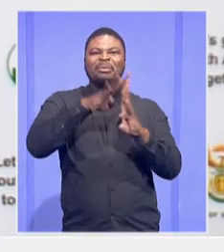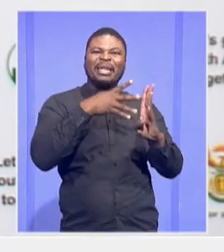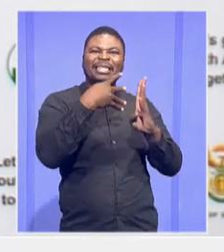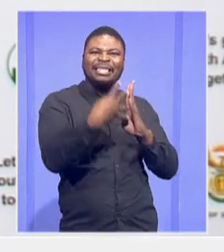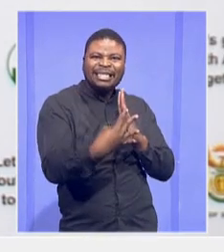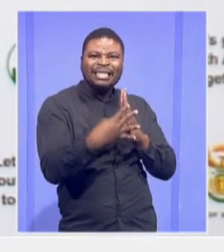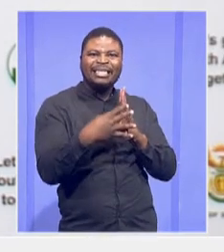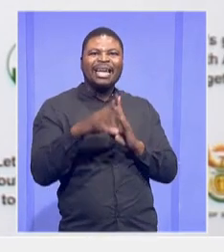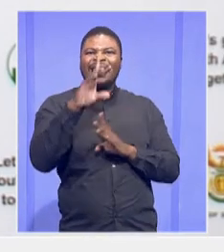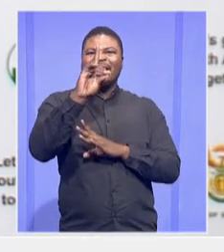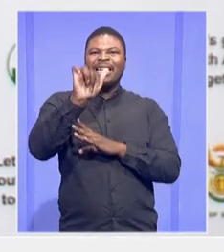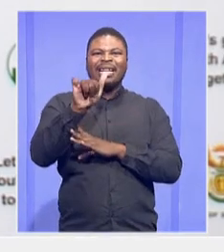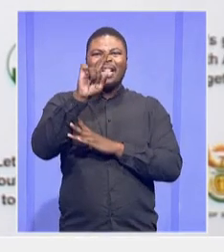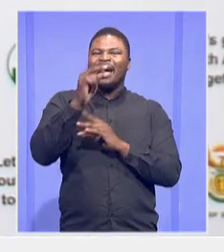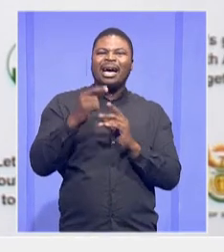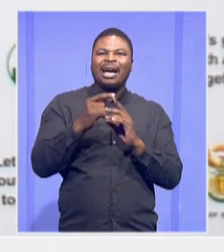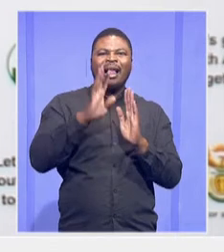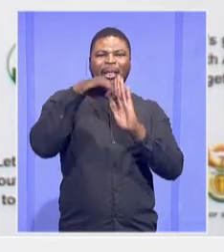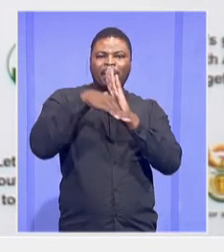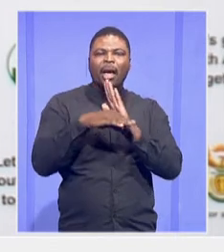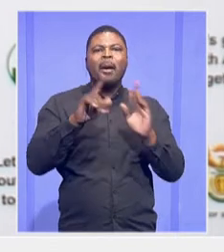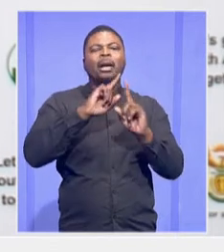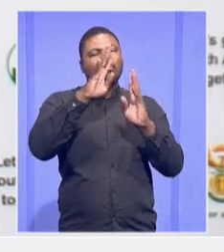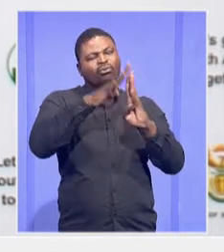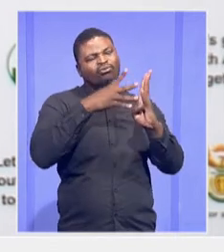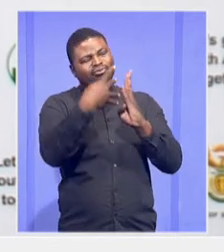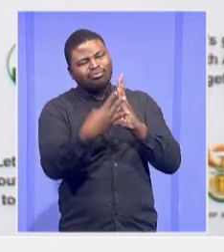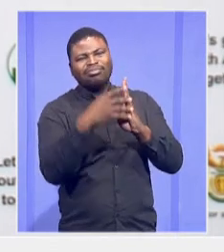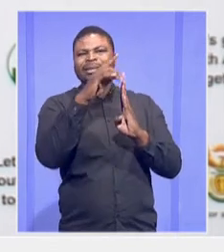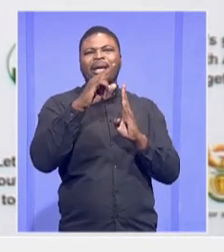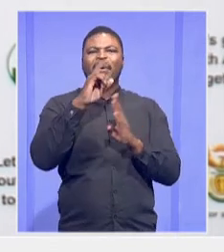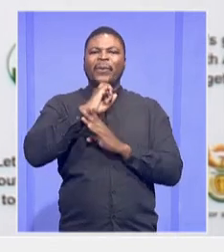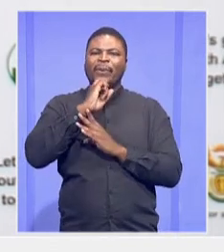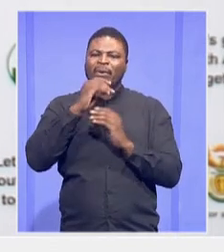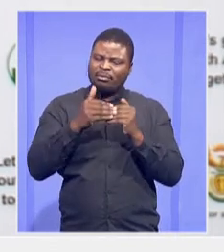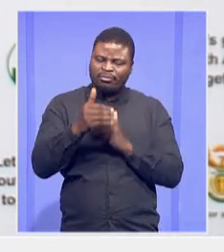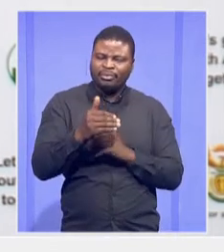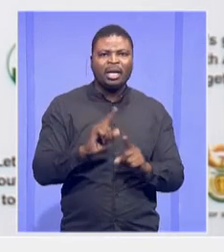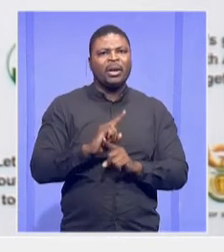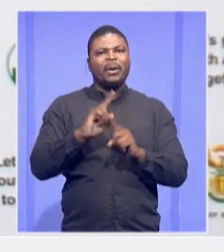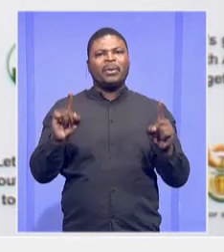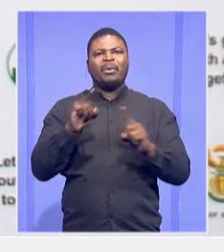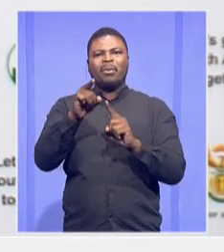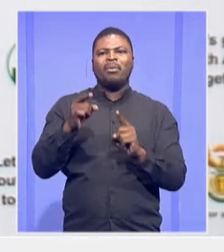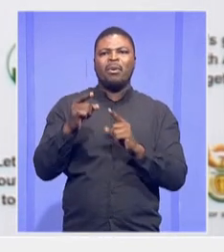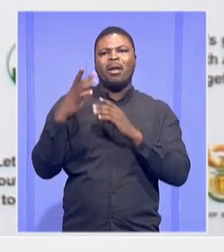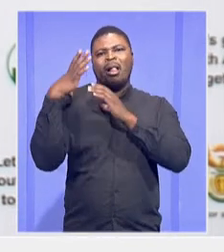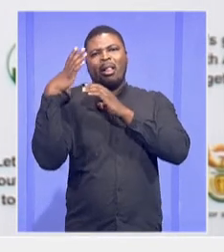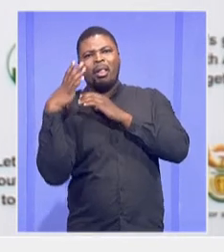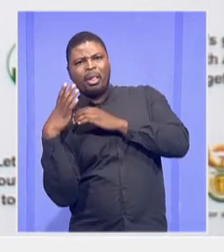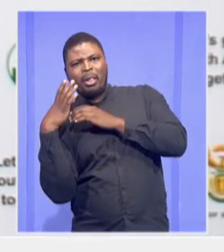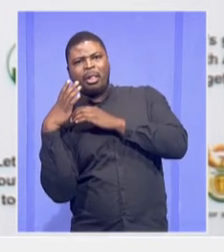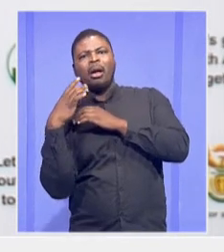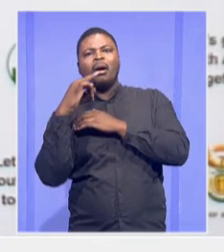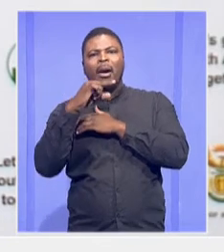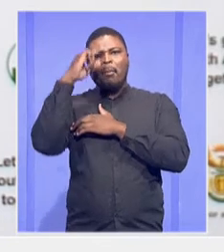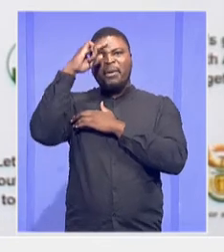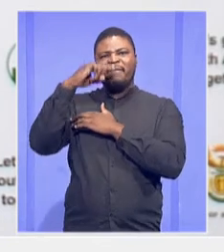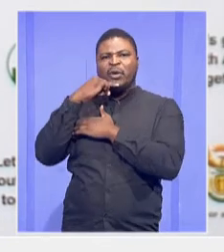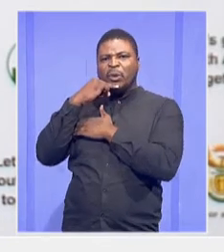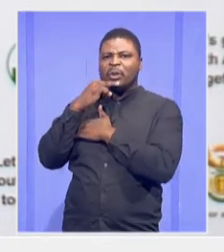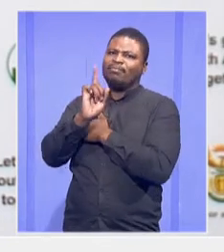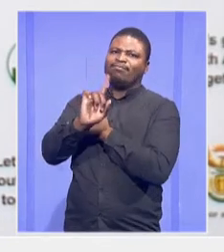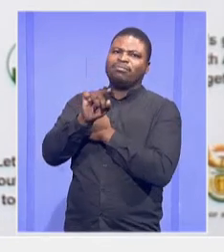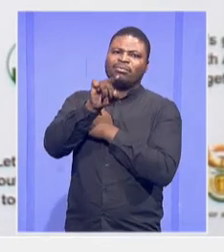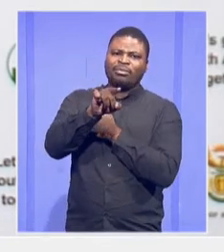managing such a huge portfolio. We have NIMS, which has always